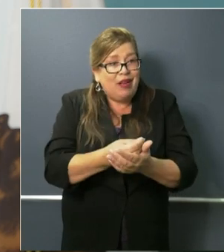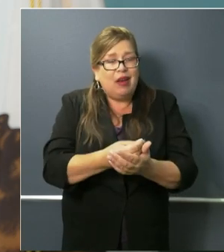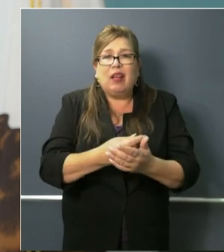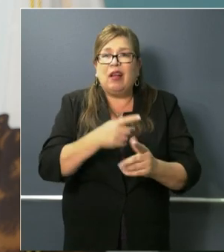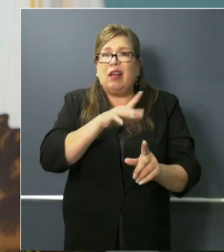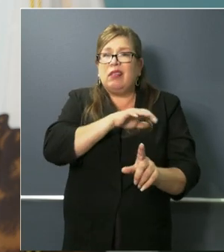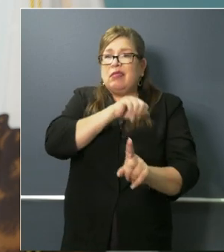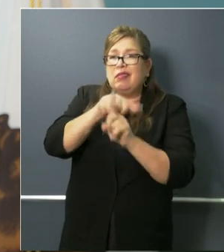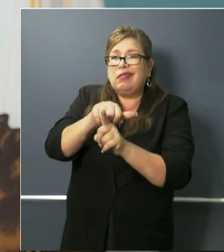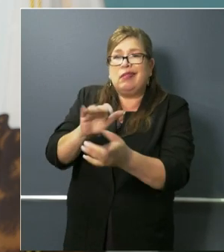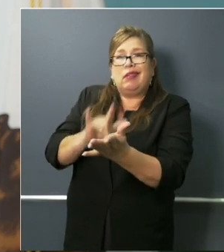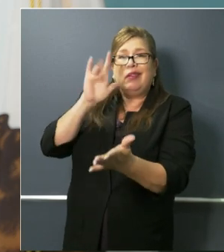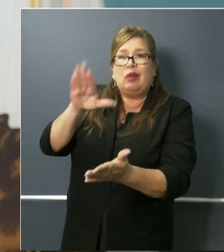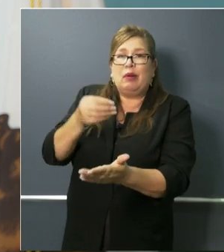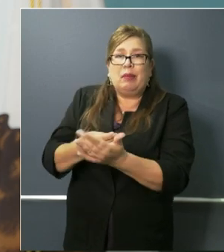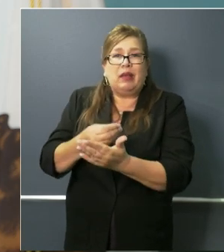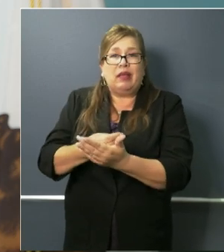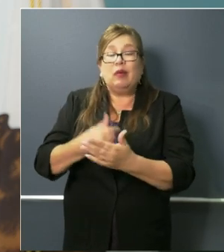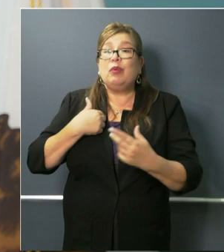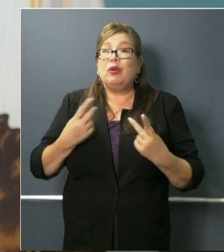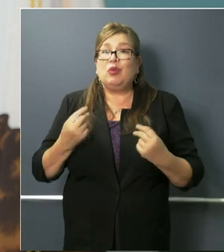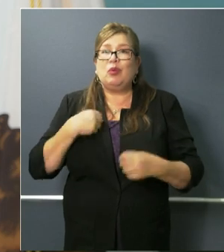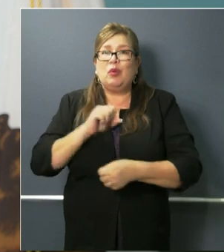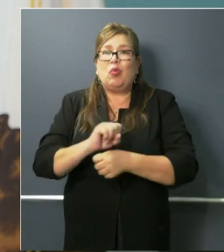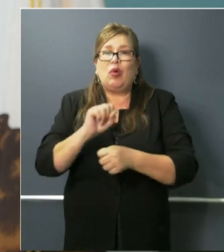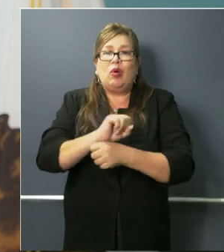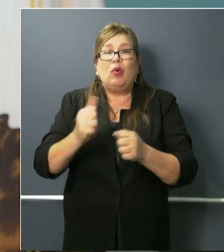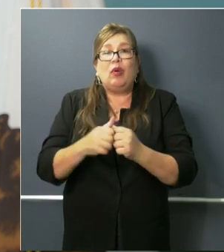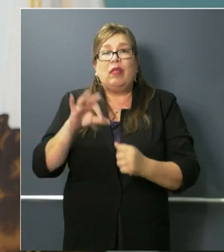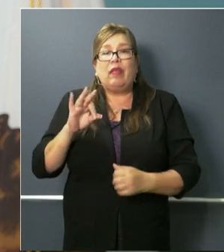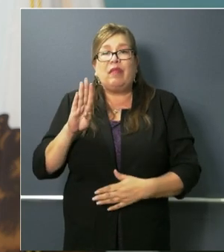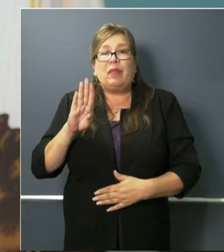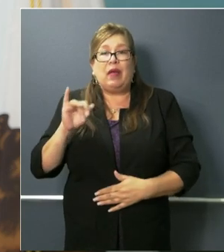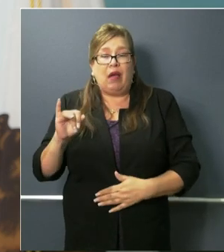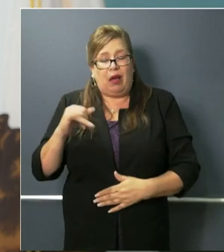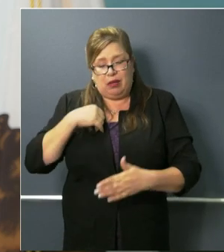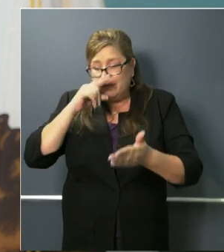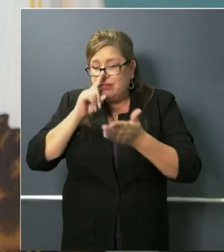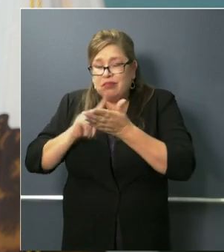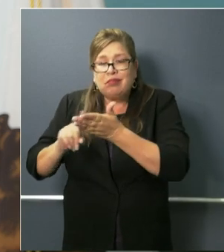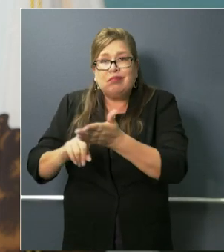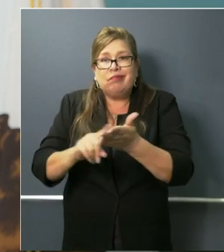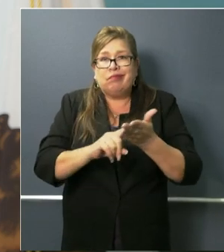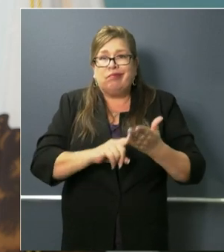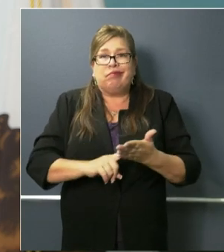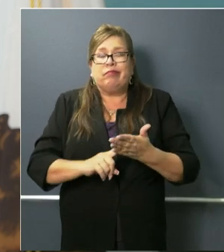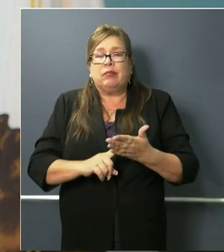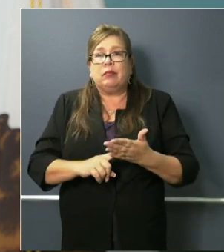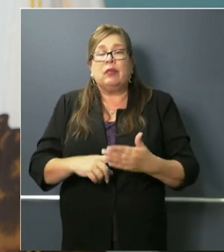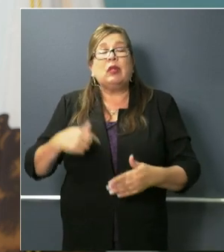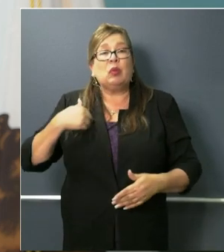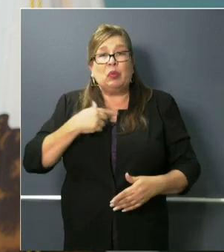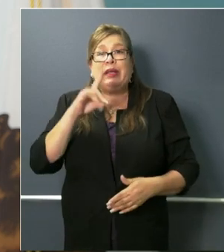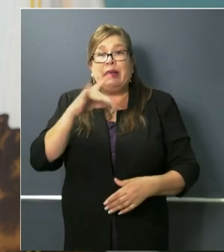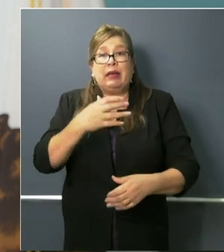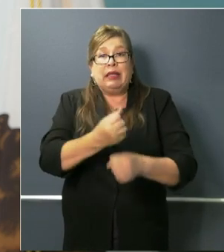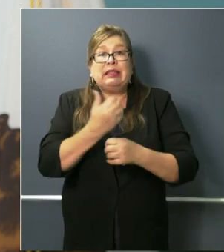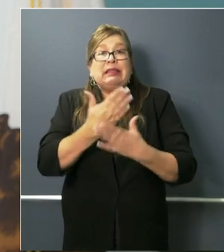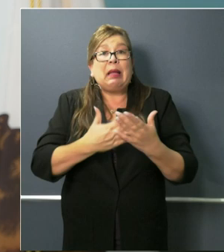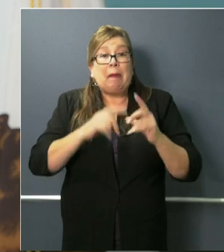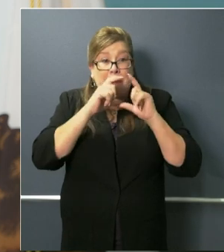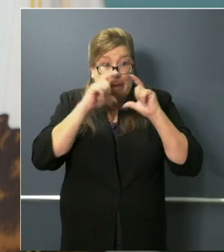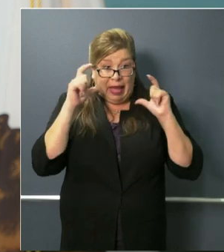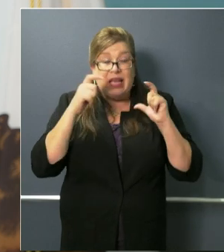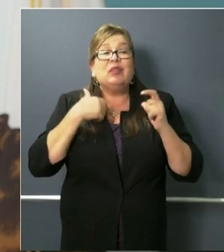working with the FBI uh in terms of a number of investigations in that space we've procured uh some masks for